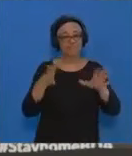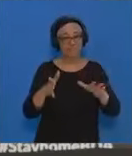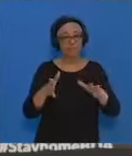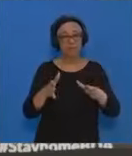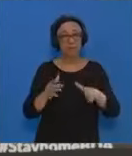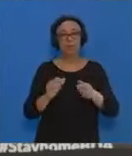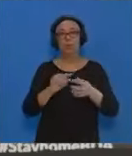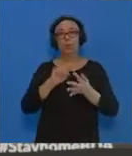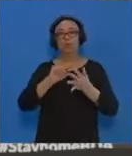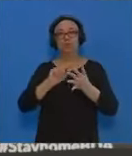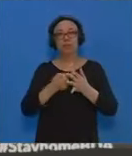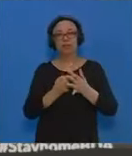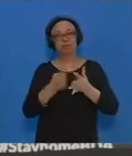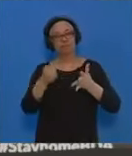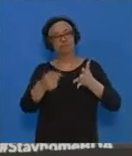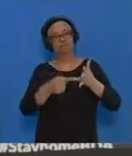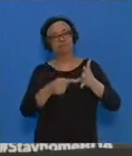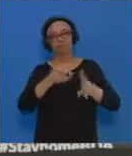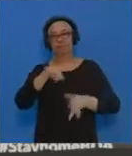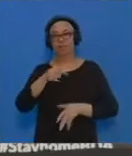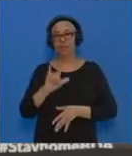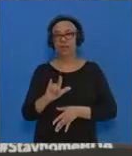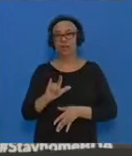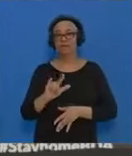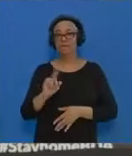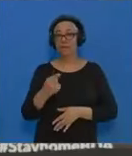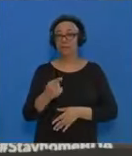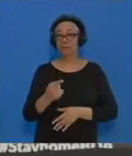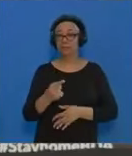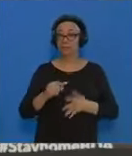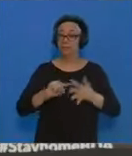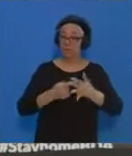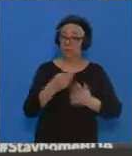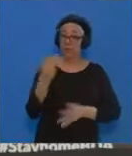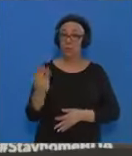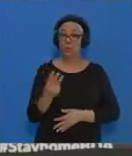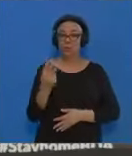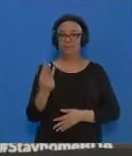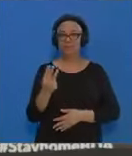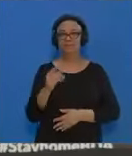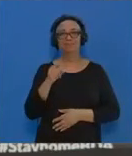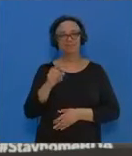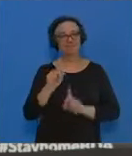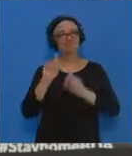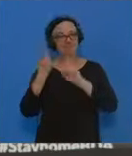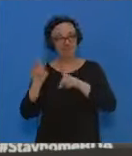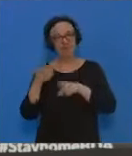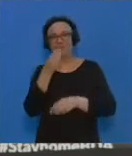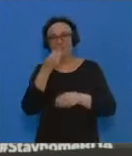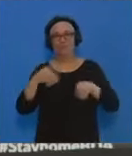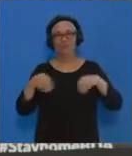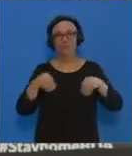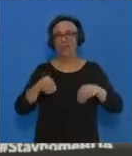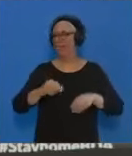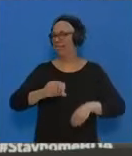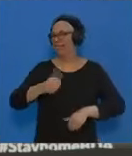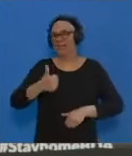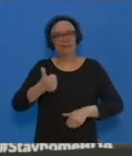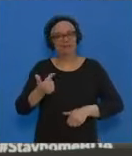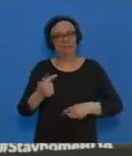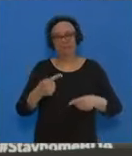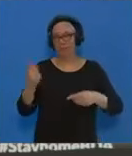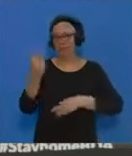1st. So, come Wednesday, persons will be permitted under law to attend grocery stores on any given day.